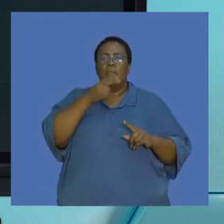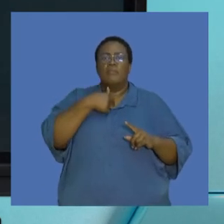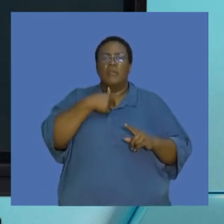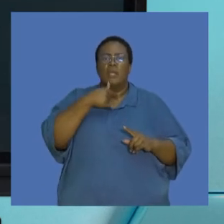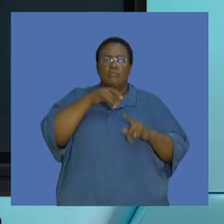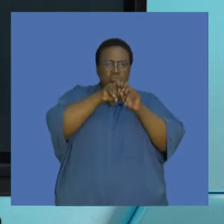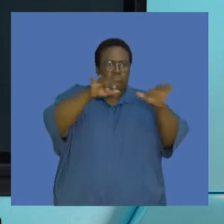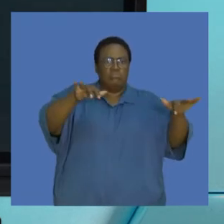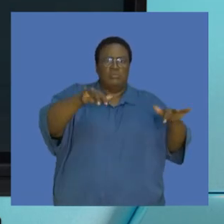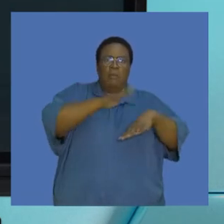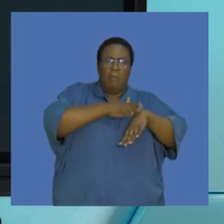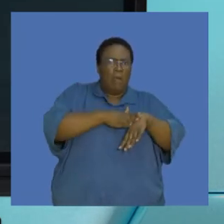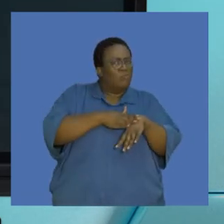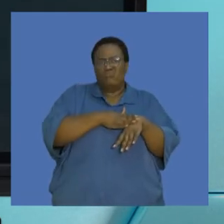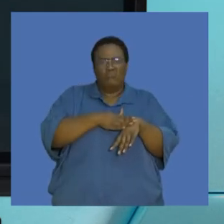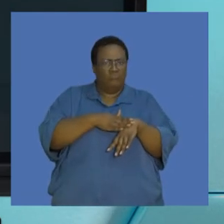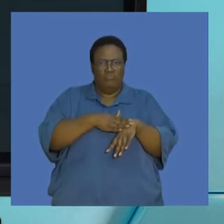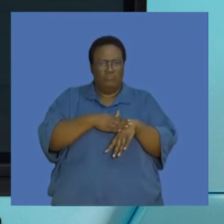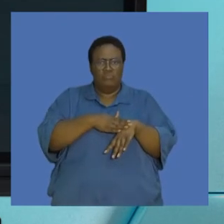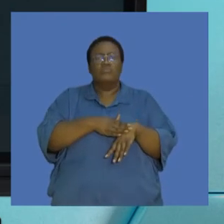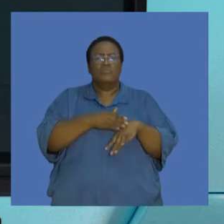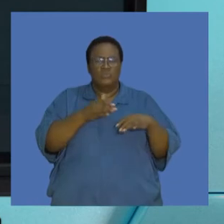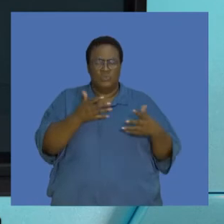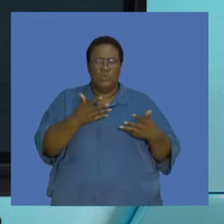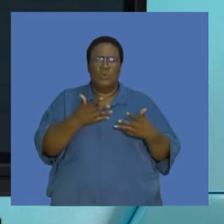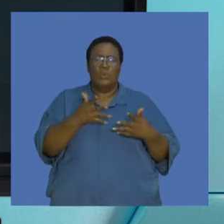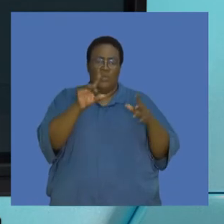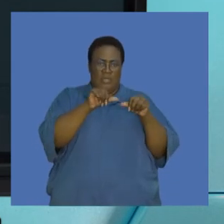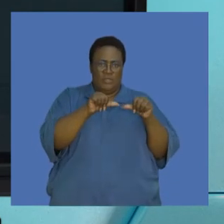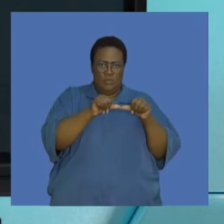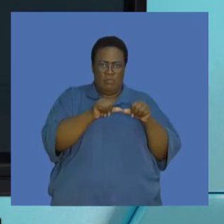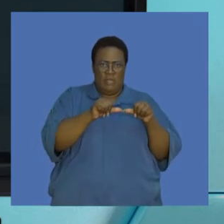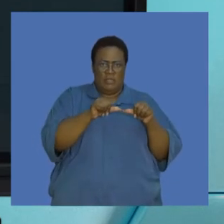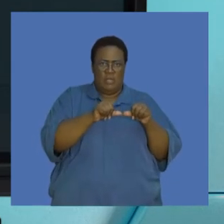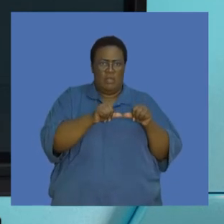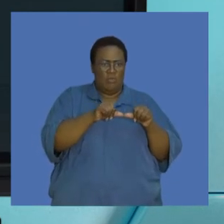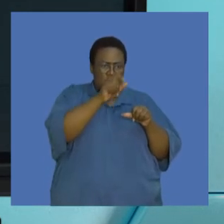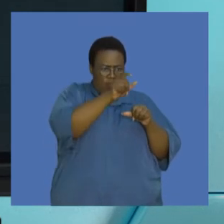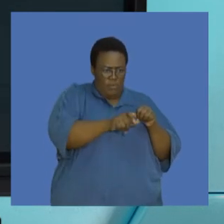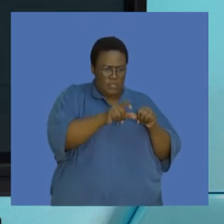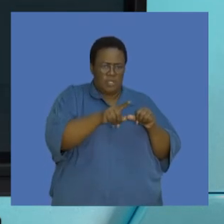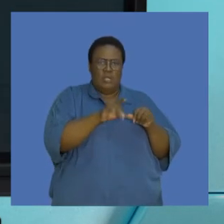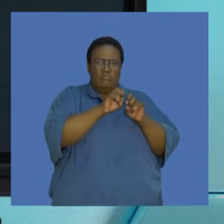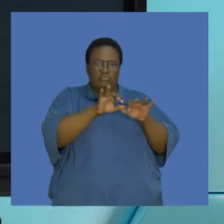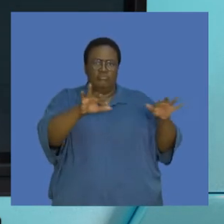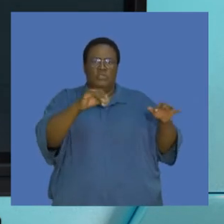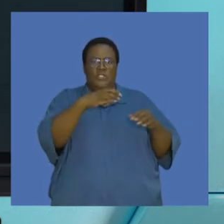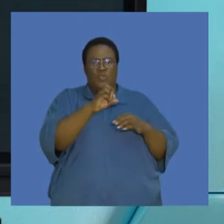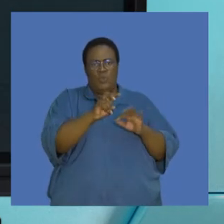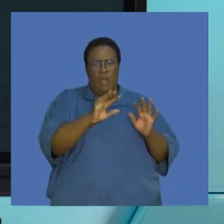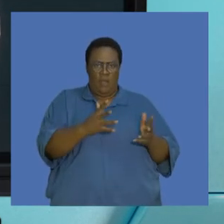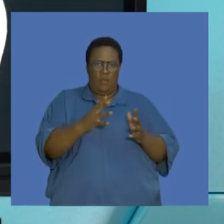footprint. So that is essentially a measure of the amount of carbon products that produced by human activity.